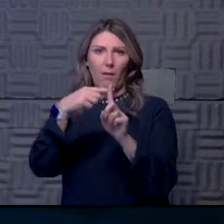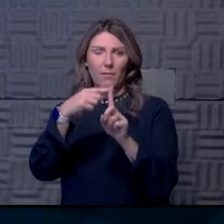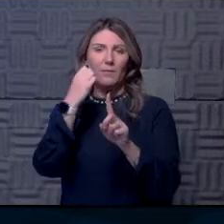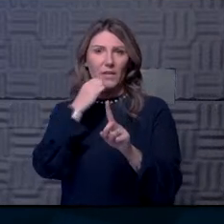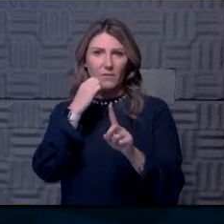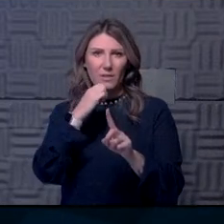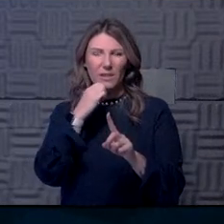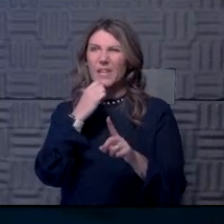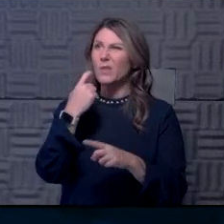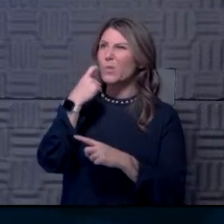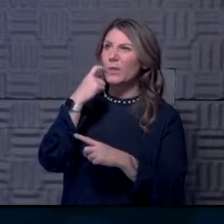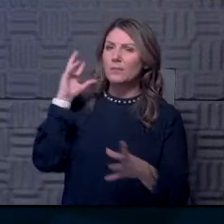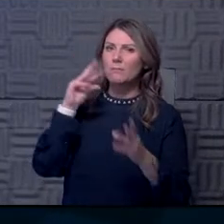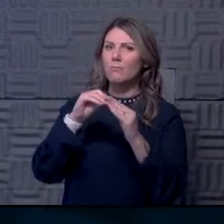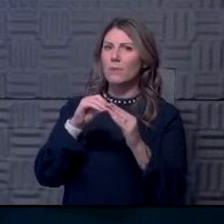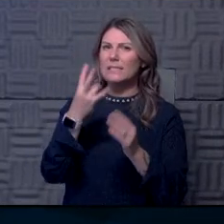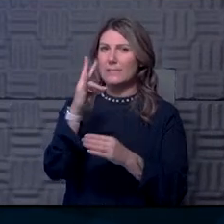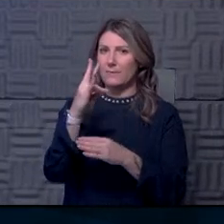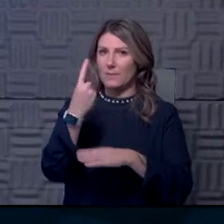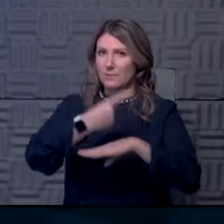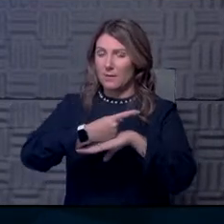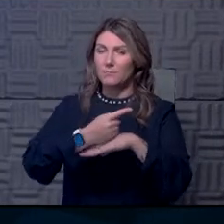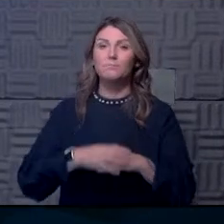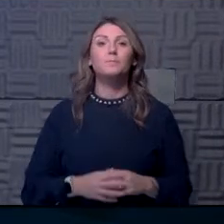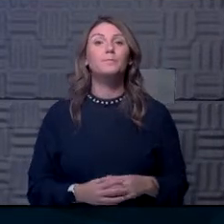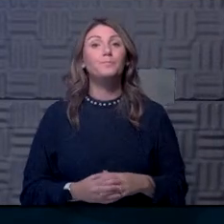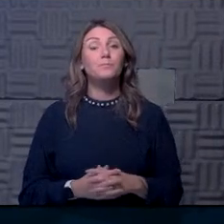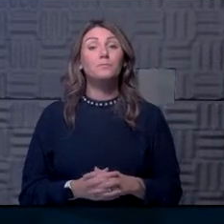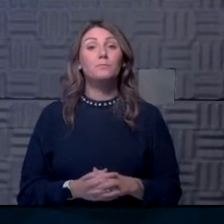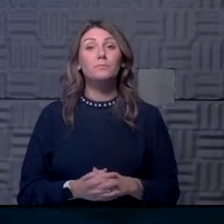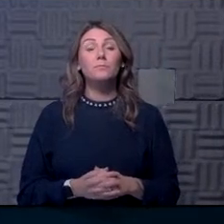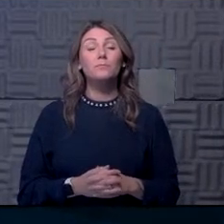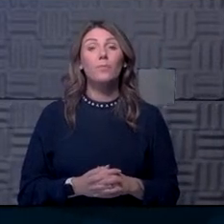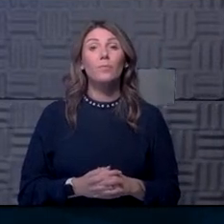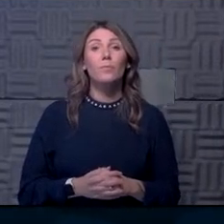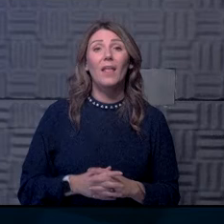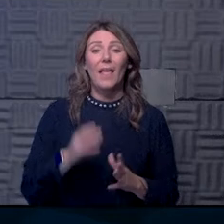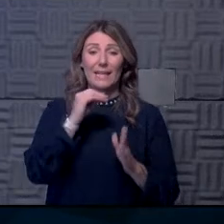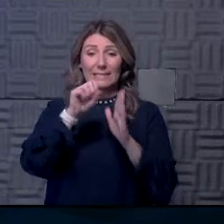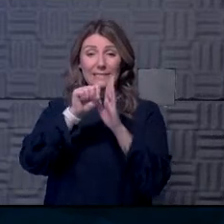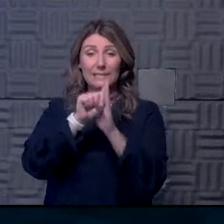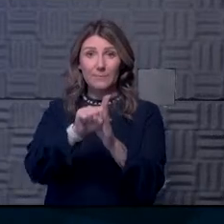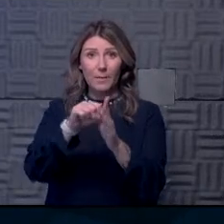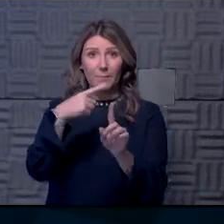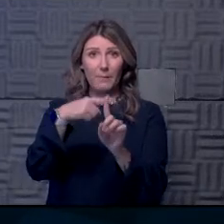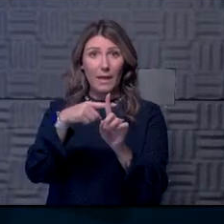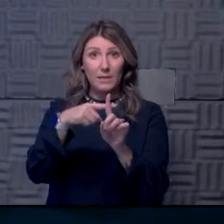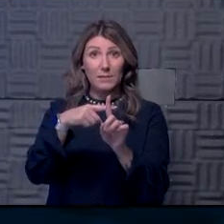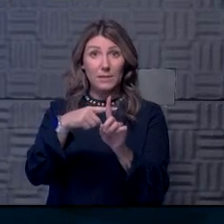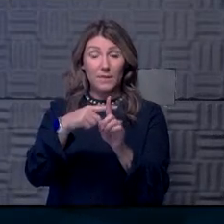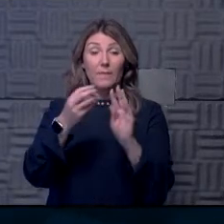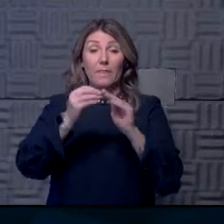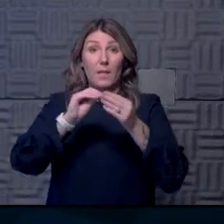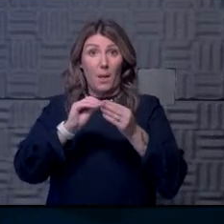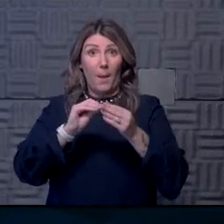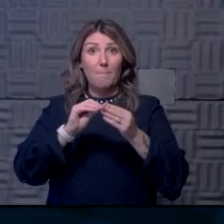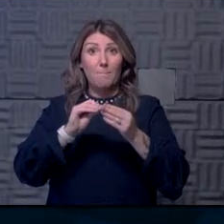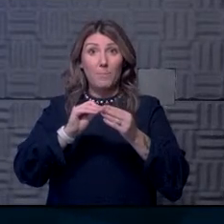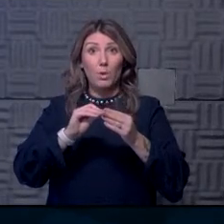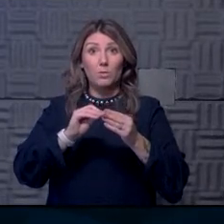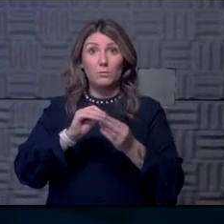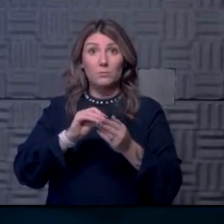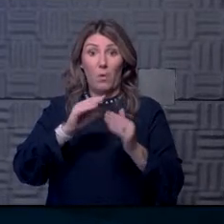last seven to 14 days. Uh, and our symptomatic, uh, positives, uh, are down as well as our, uh,